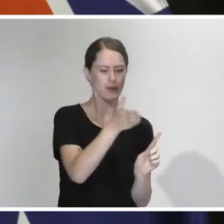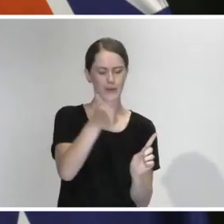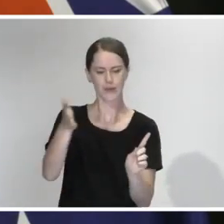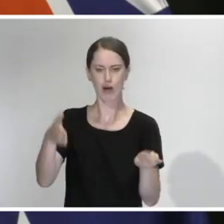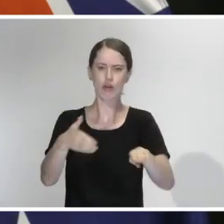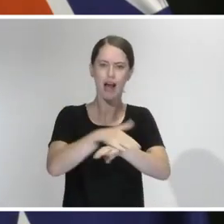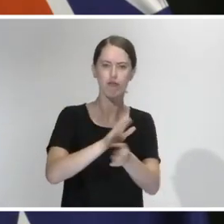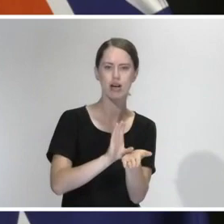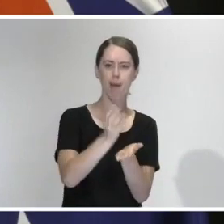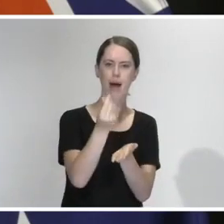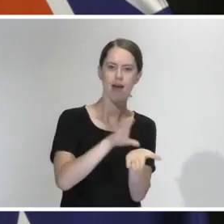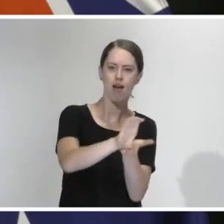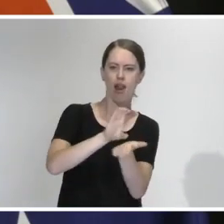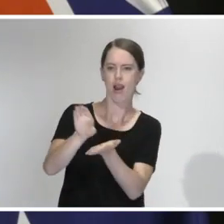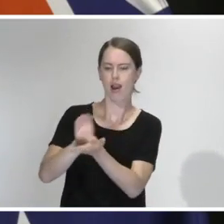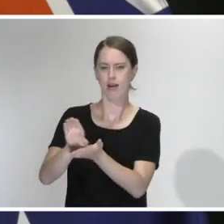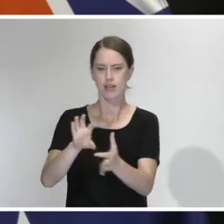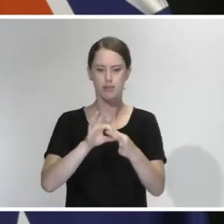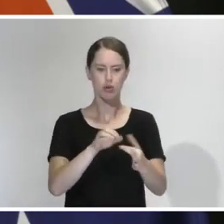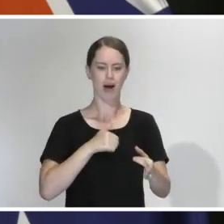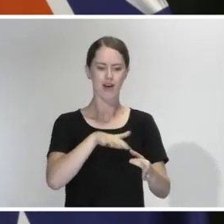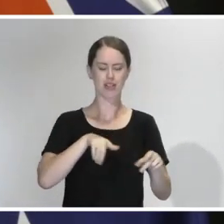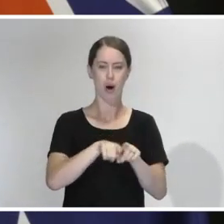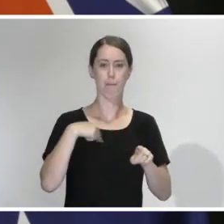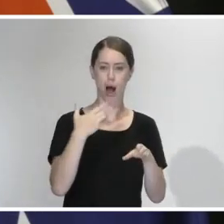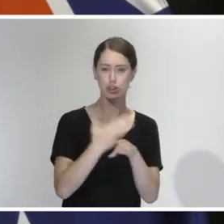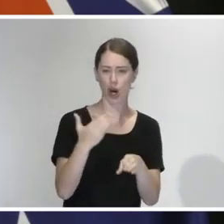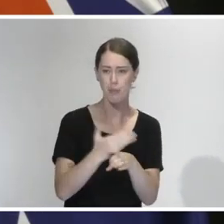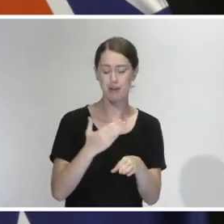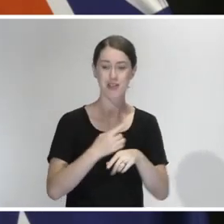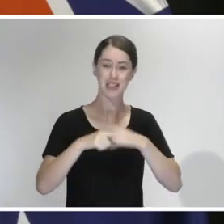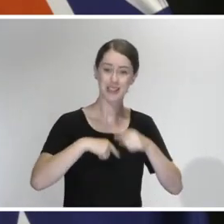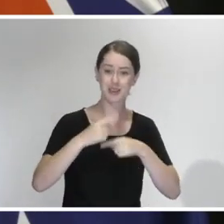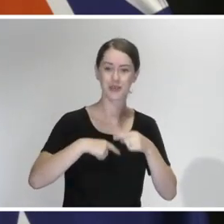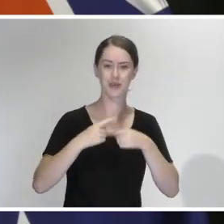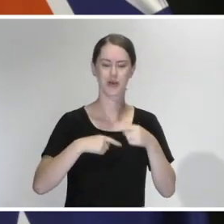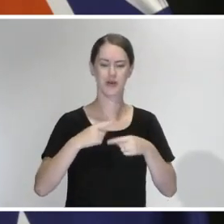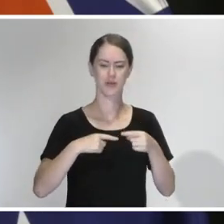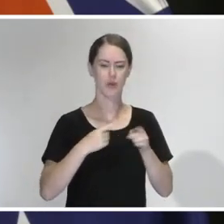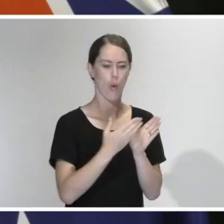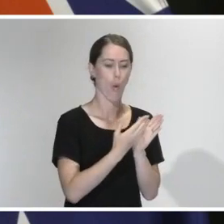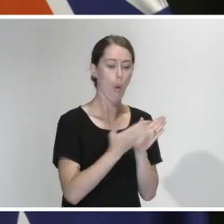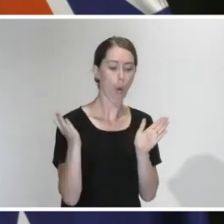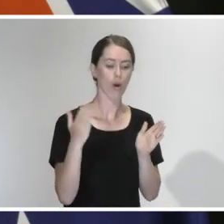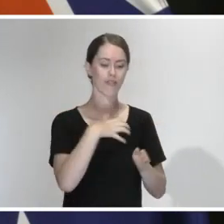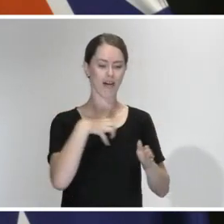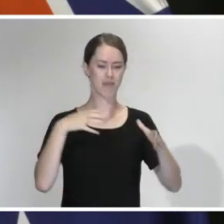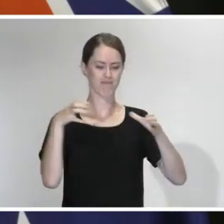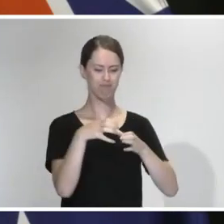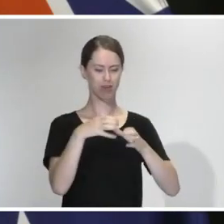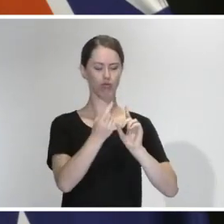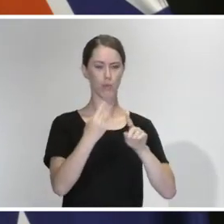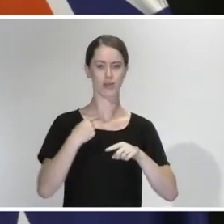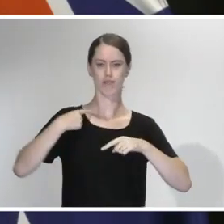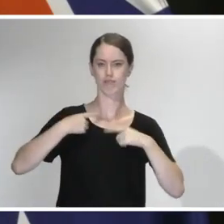recovery packages that are specific to my areas too. My job is to continue to keep our all-of-government response